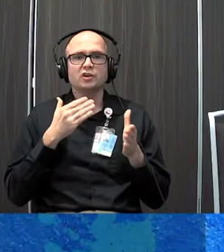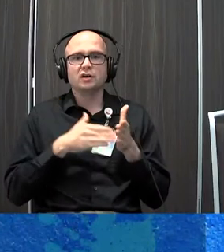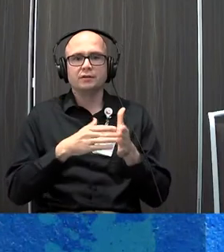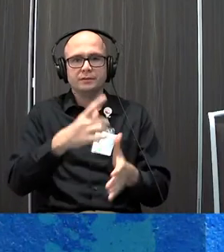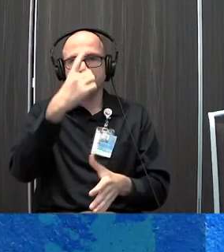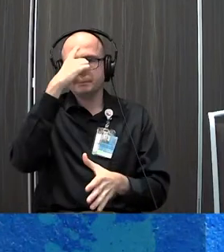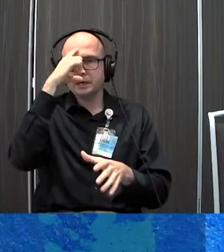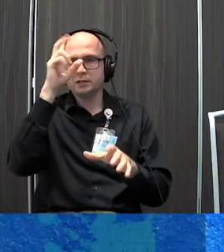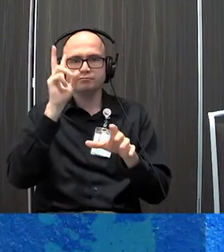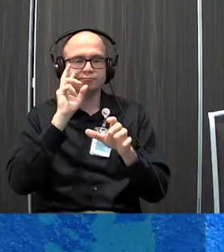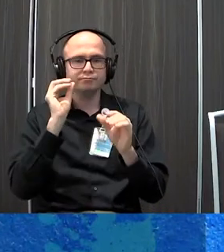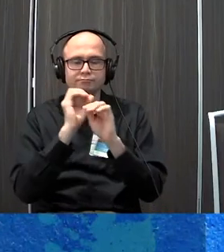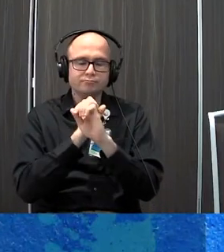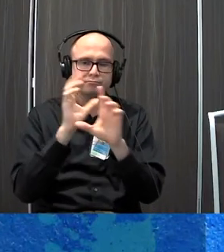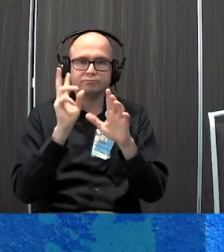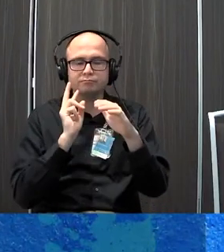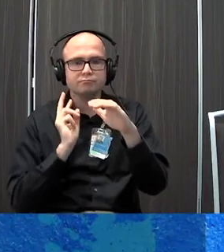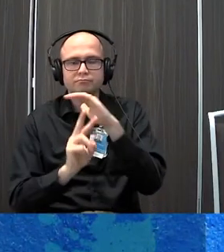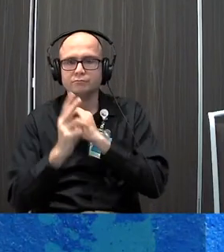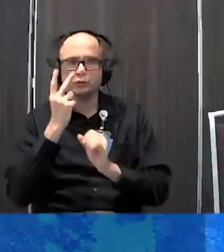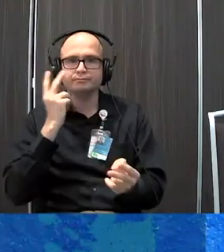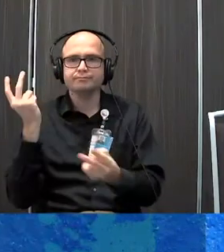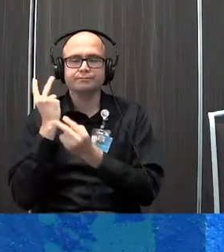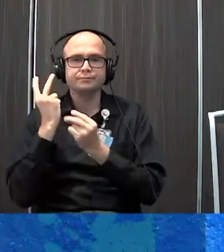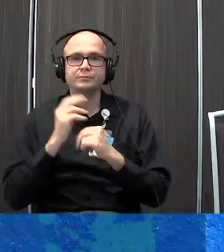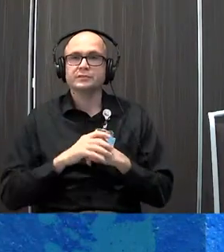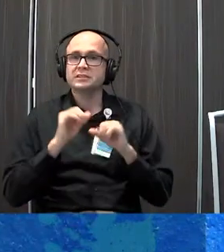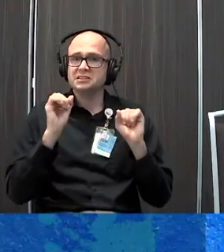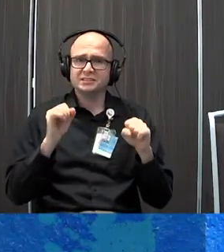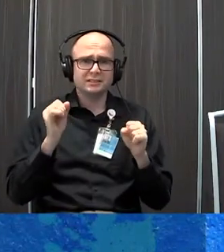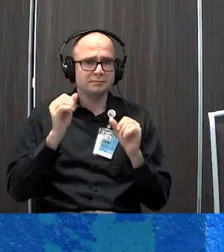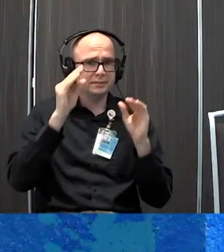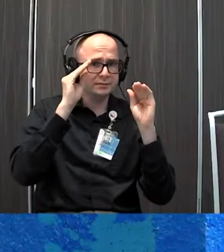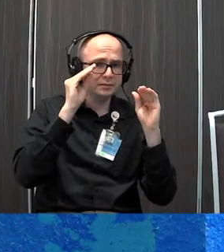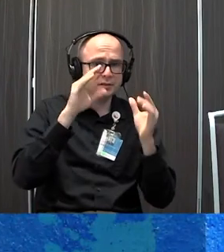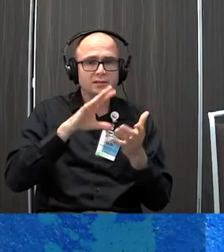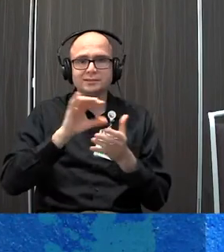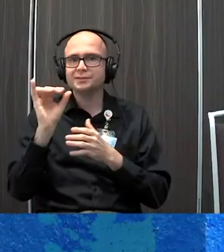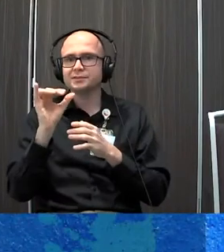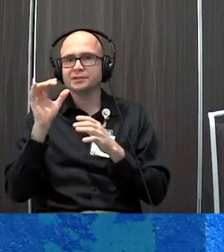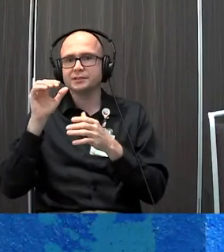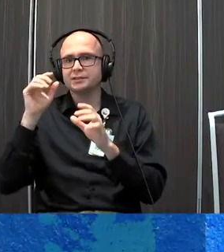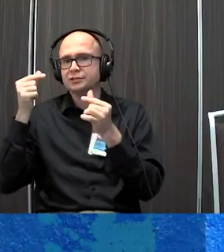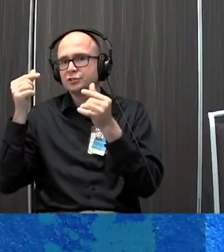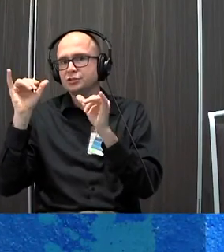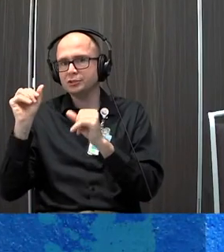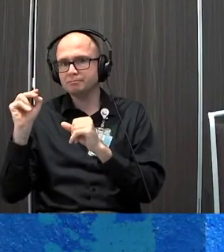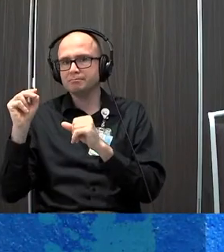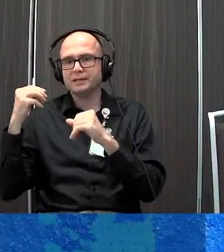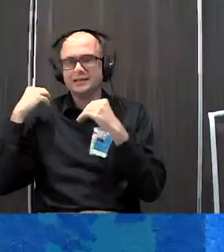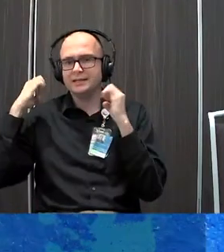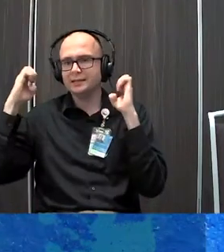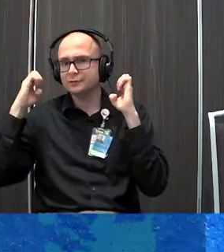aren't here. What I love about mindfulness, it's a skill. It can be taught. It's just like going to the gym and exercising. You're exercising your physical body.